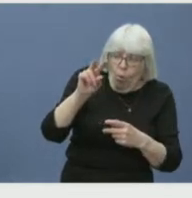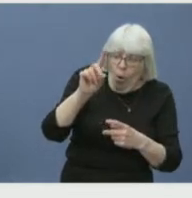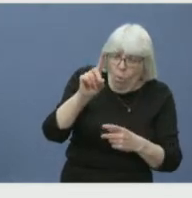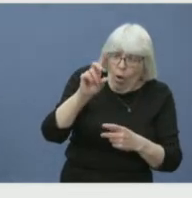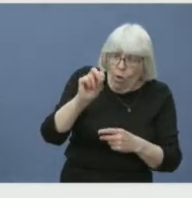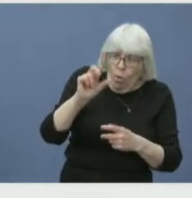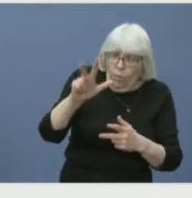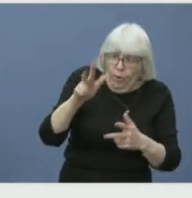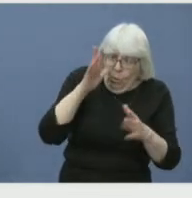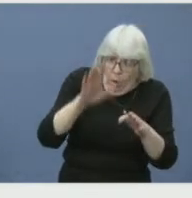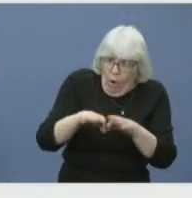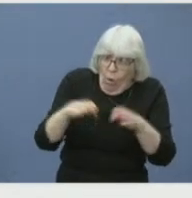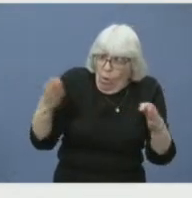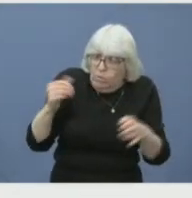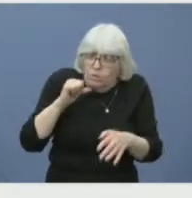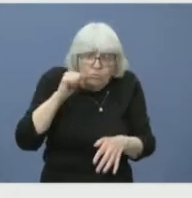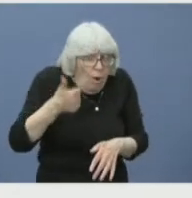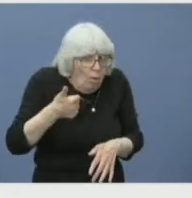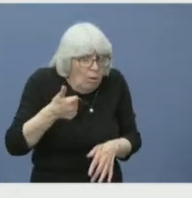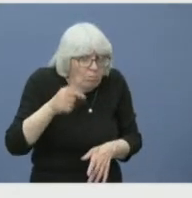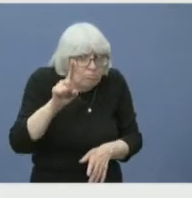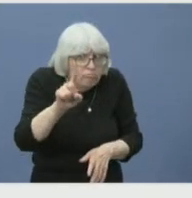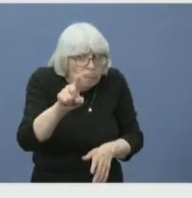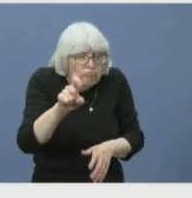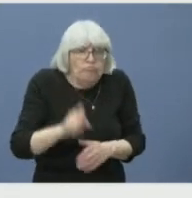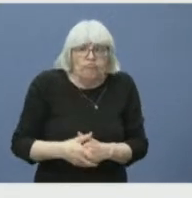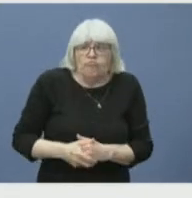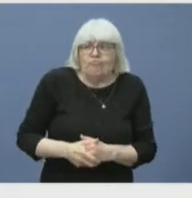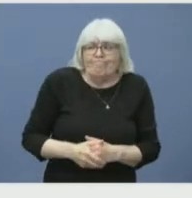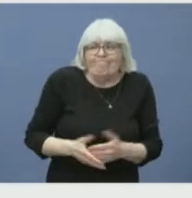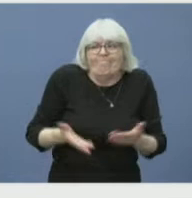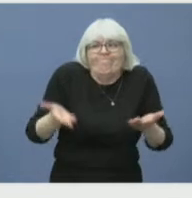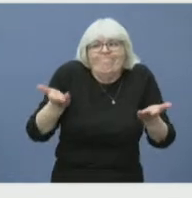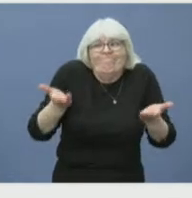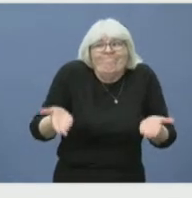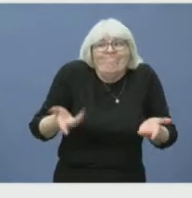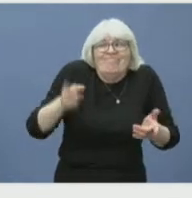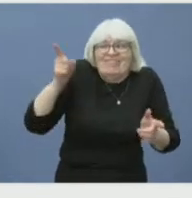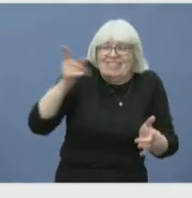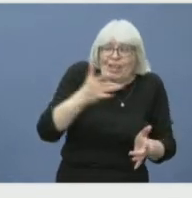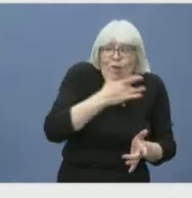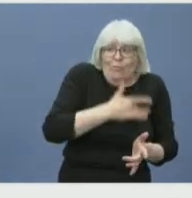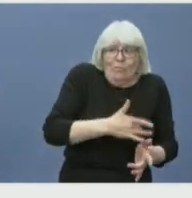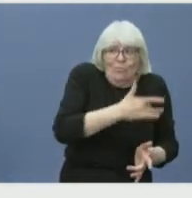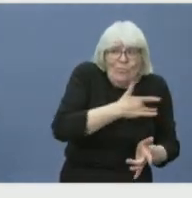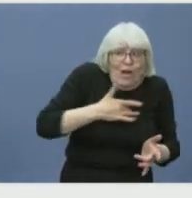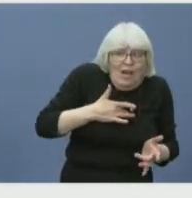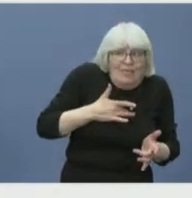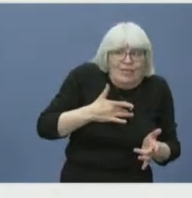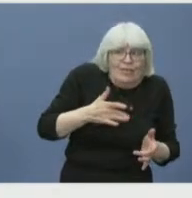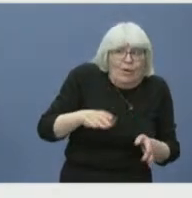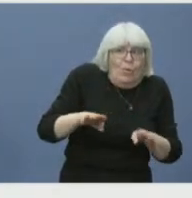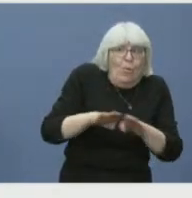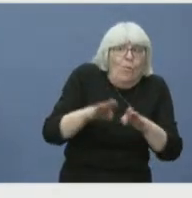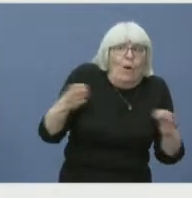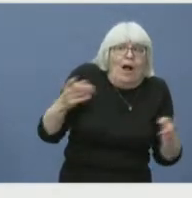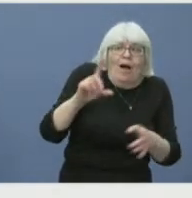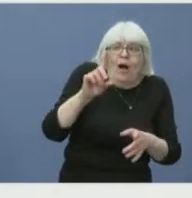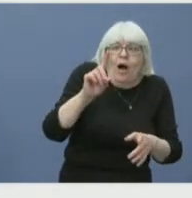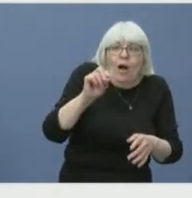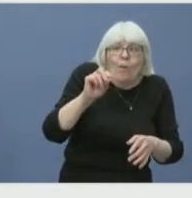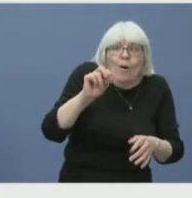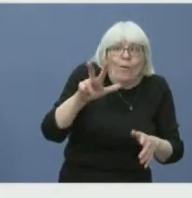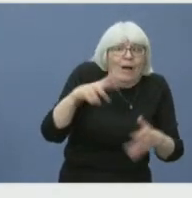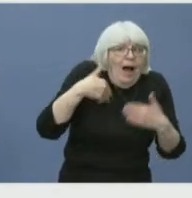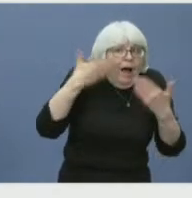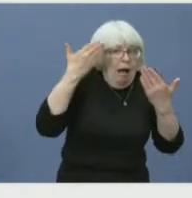I'm not sure when the province will open the 103. I would think that that would